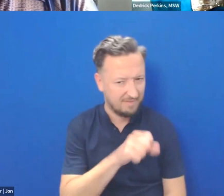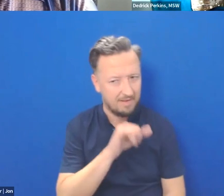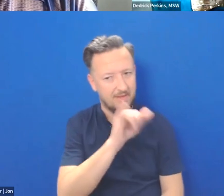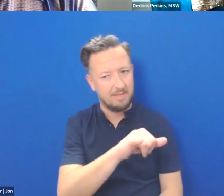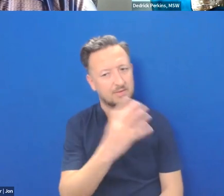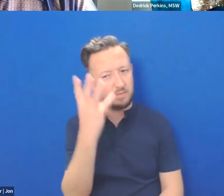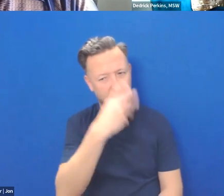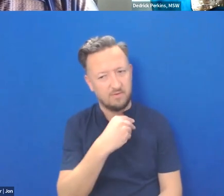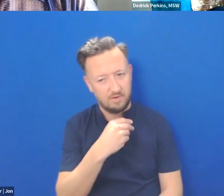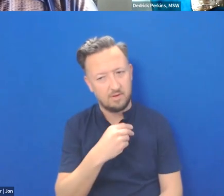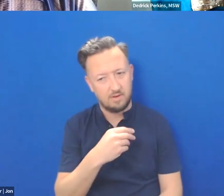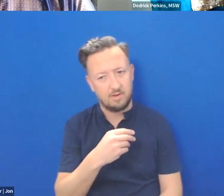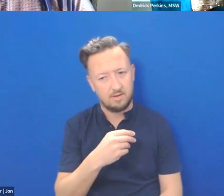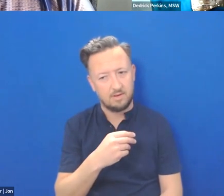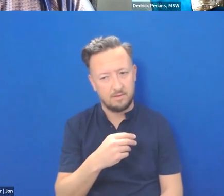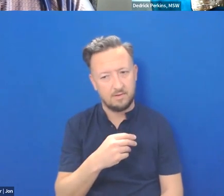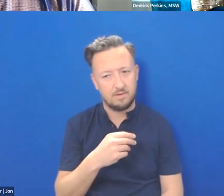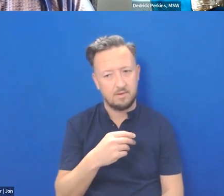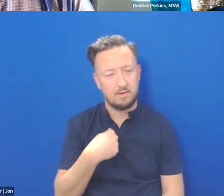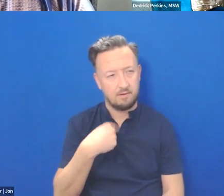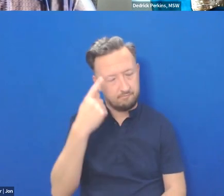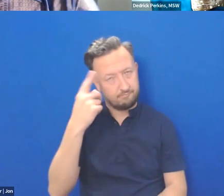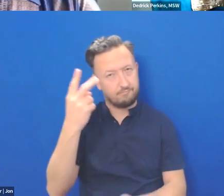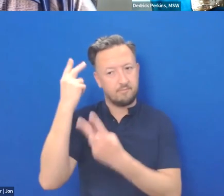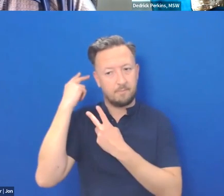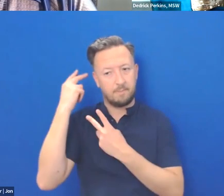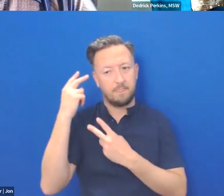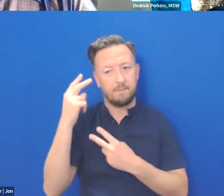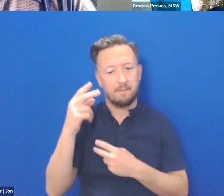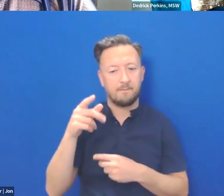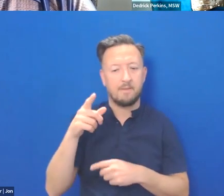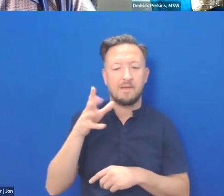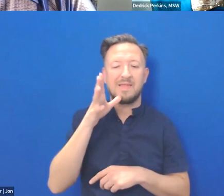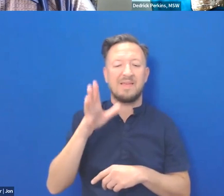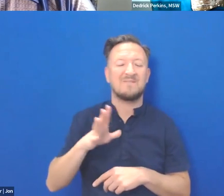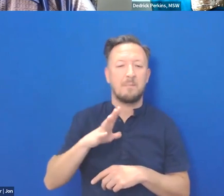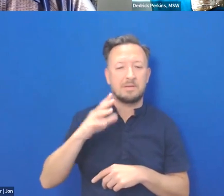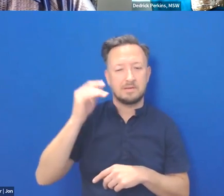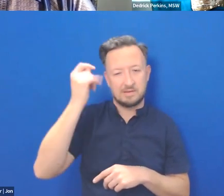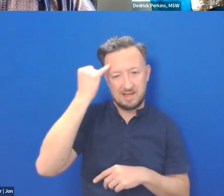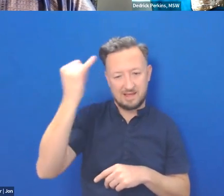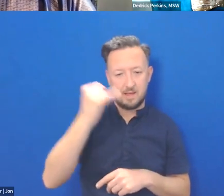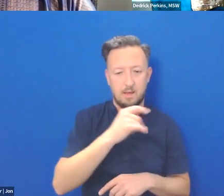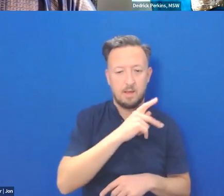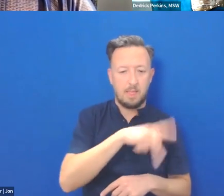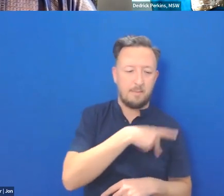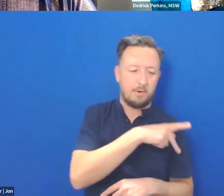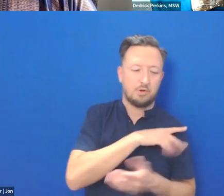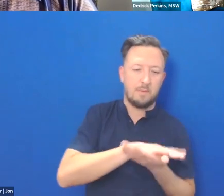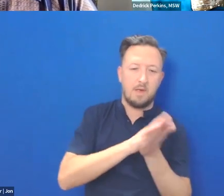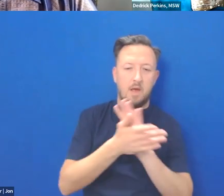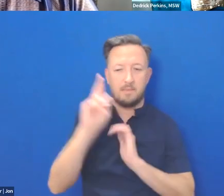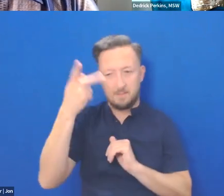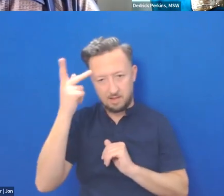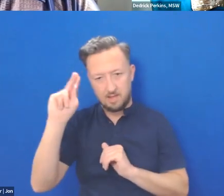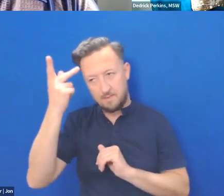beautiful about that is it makes me, um, harken back to like the feminist theory where the personal becomes the political and the political becomes